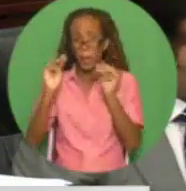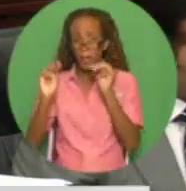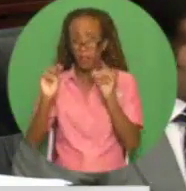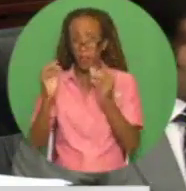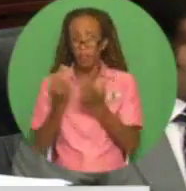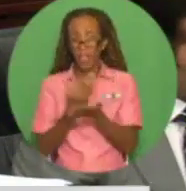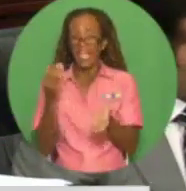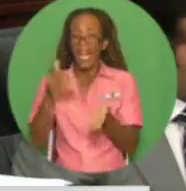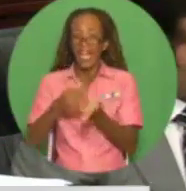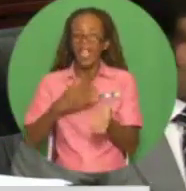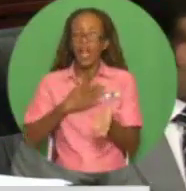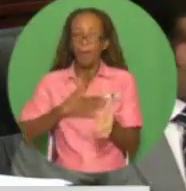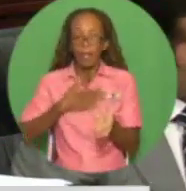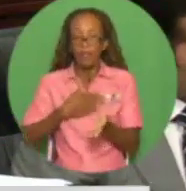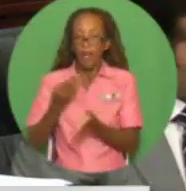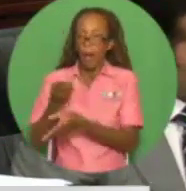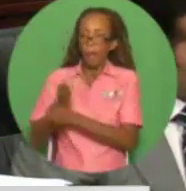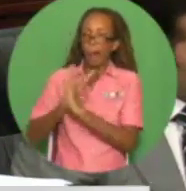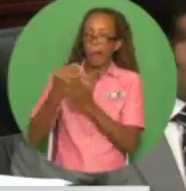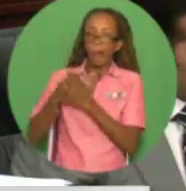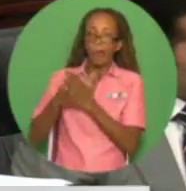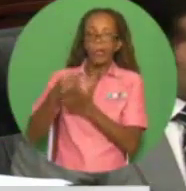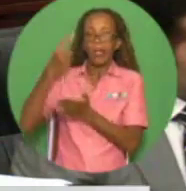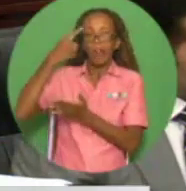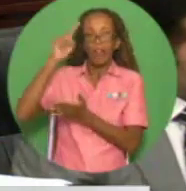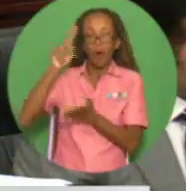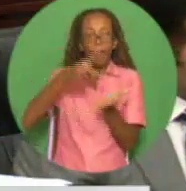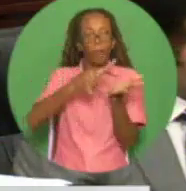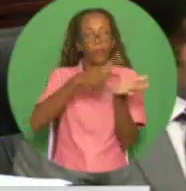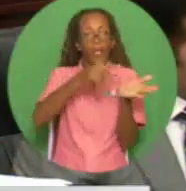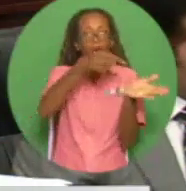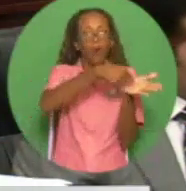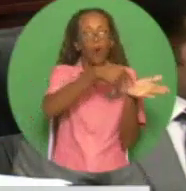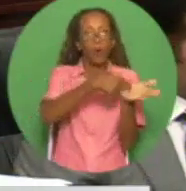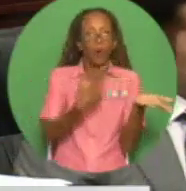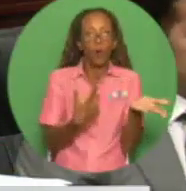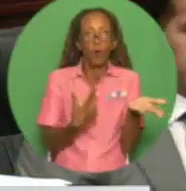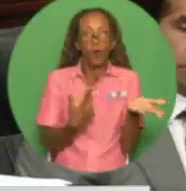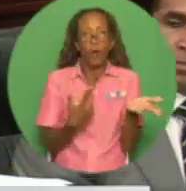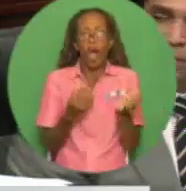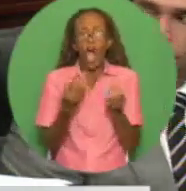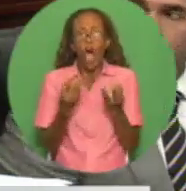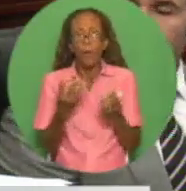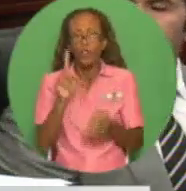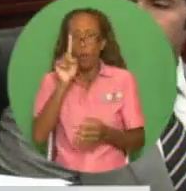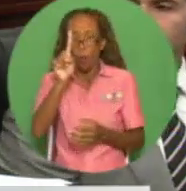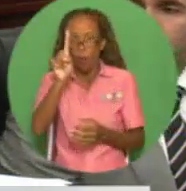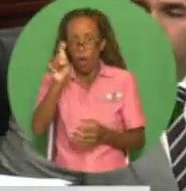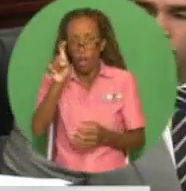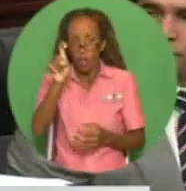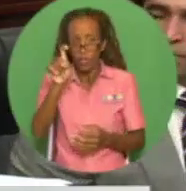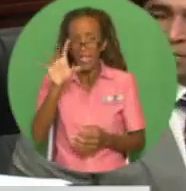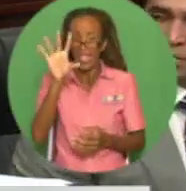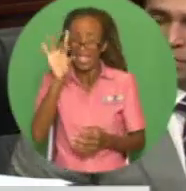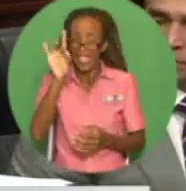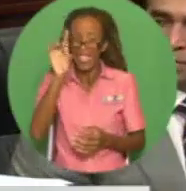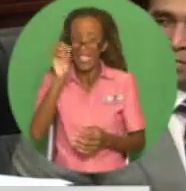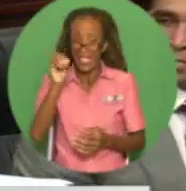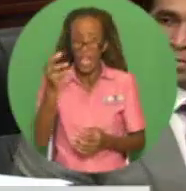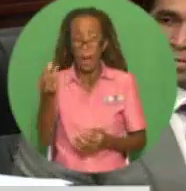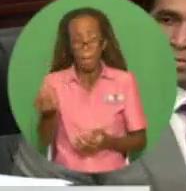financial support to refinance debt instruments totaling a further U.S. $180 million